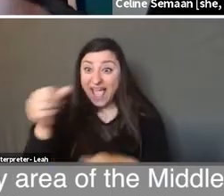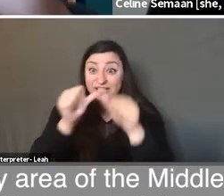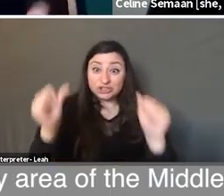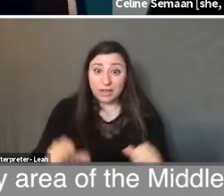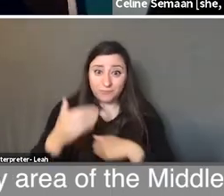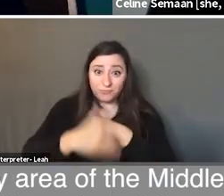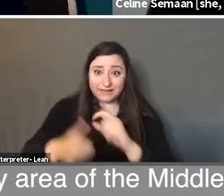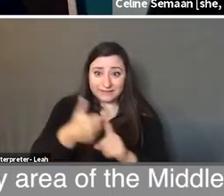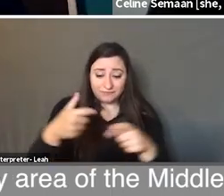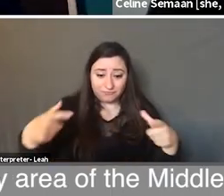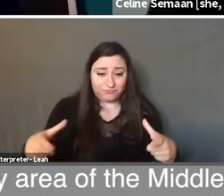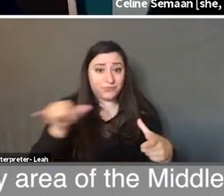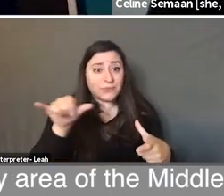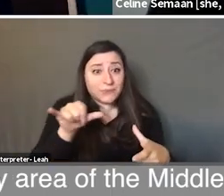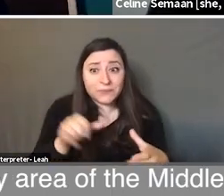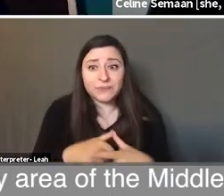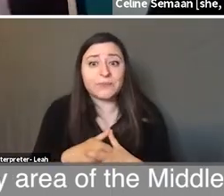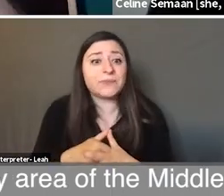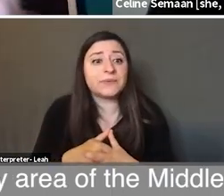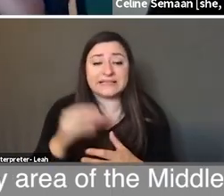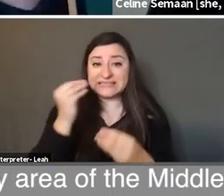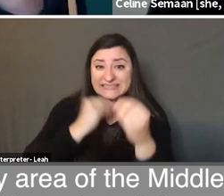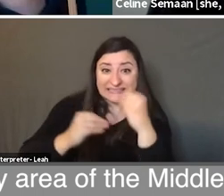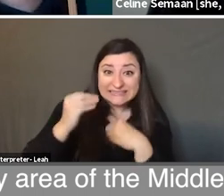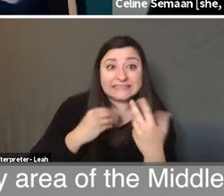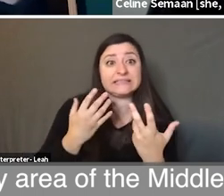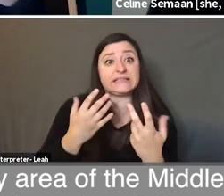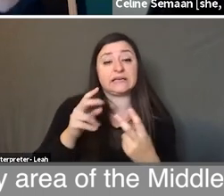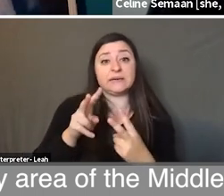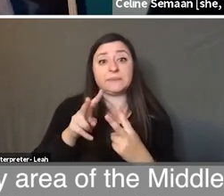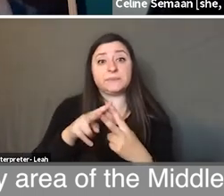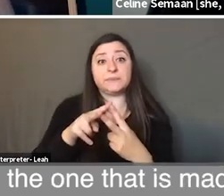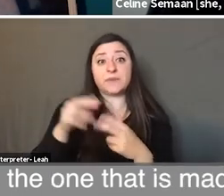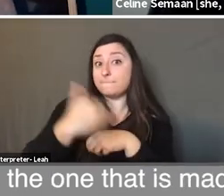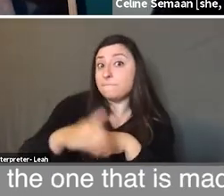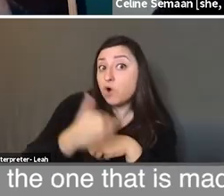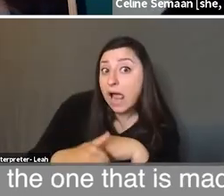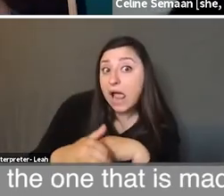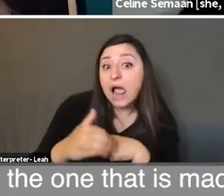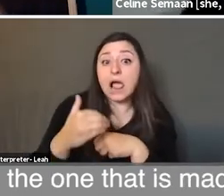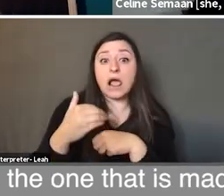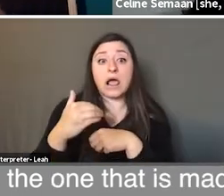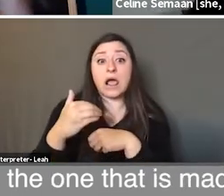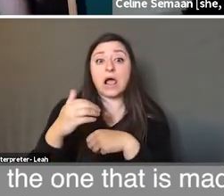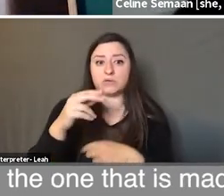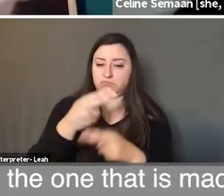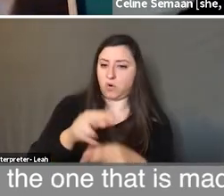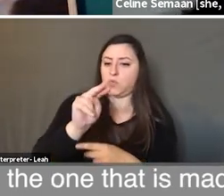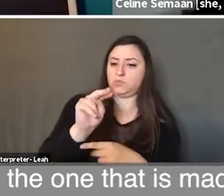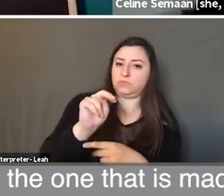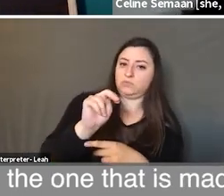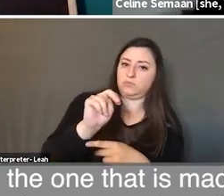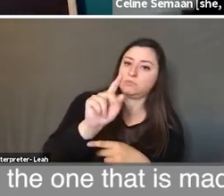in any area of the Middle East, by eating either bread that we call Tannur, the one that is